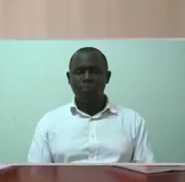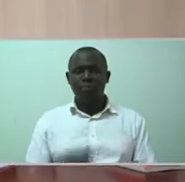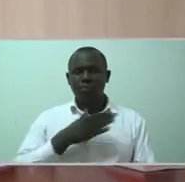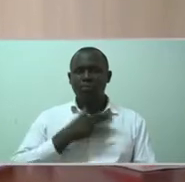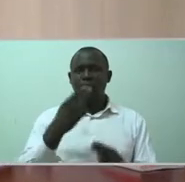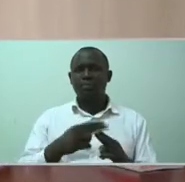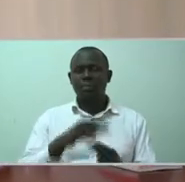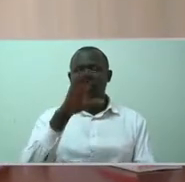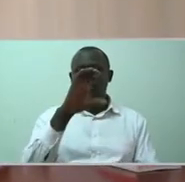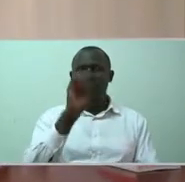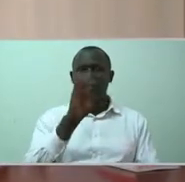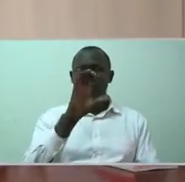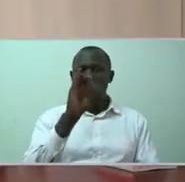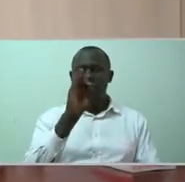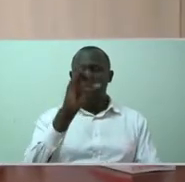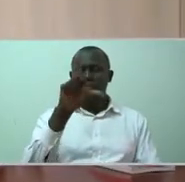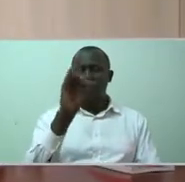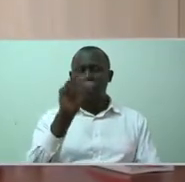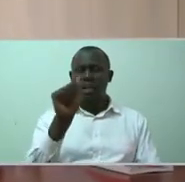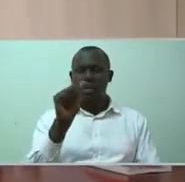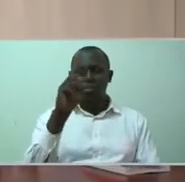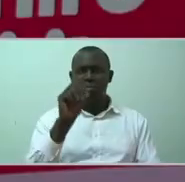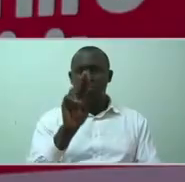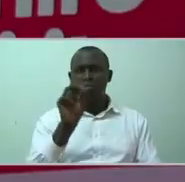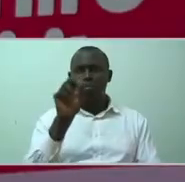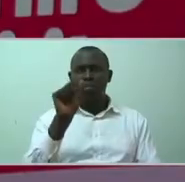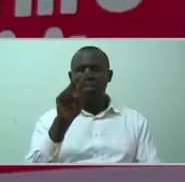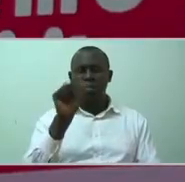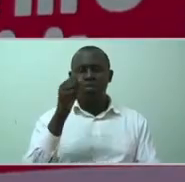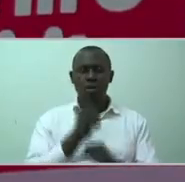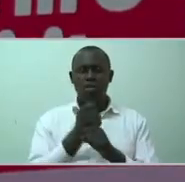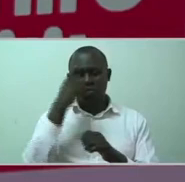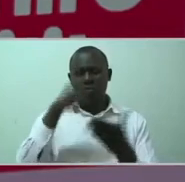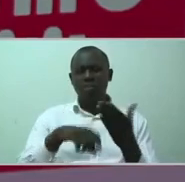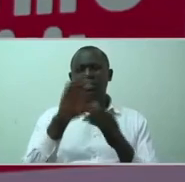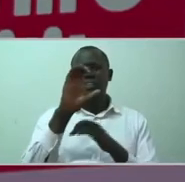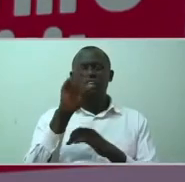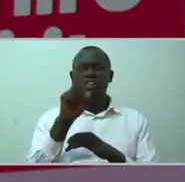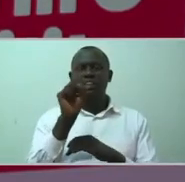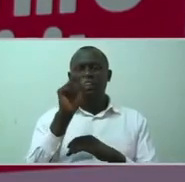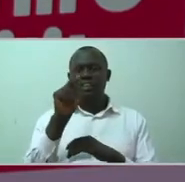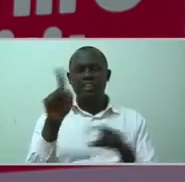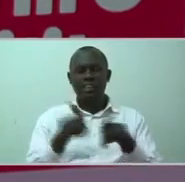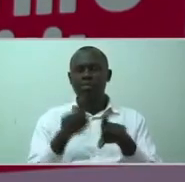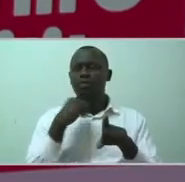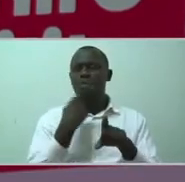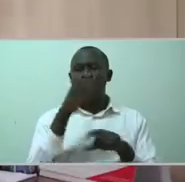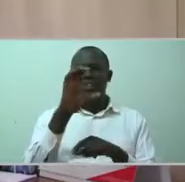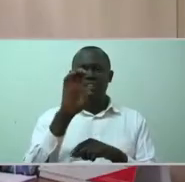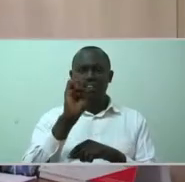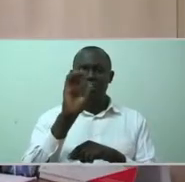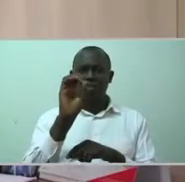My name is Cecilia Mutava, working for Cheshire Disability Services Kenya as the Chief Executive Officer.